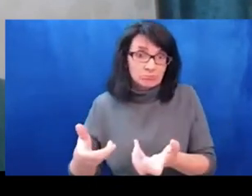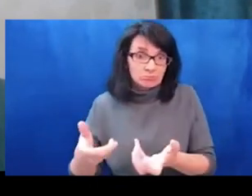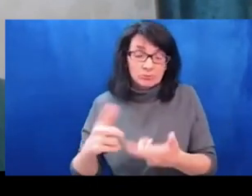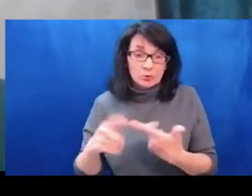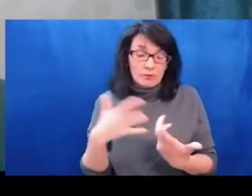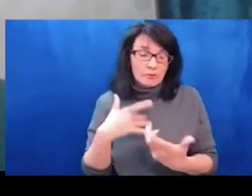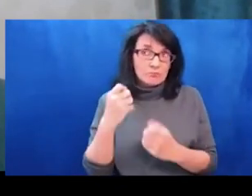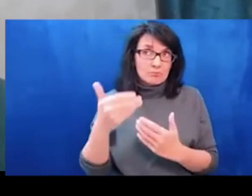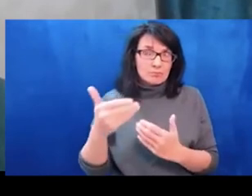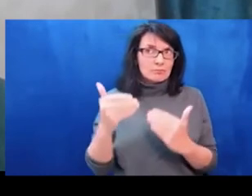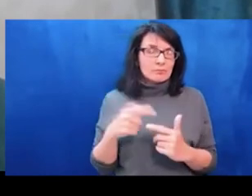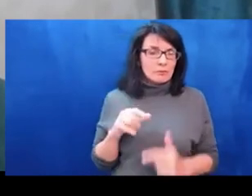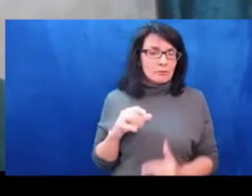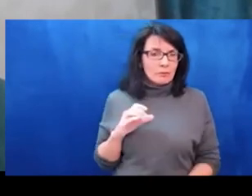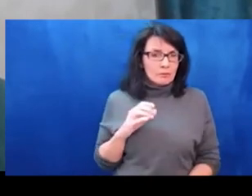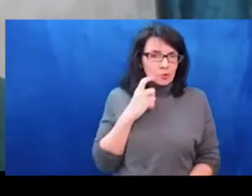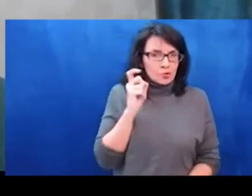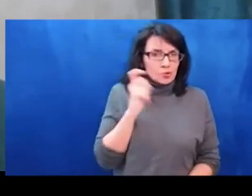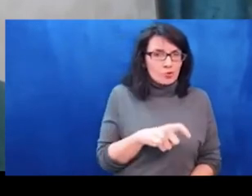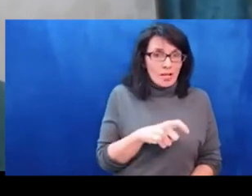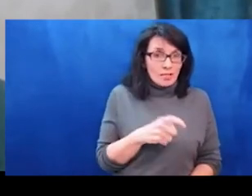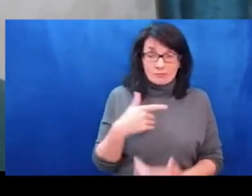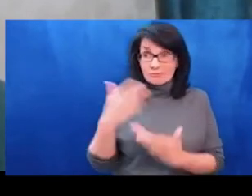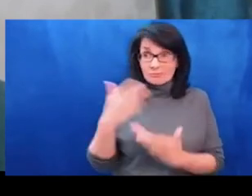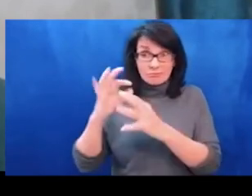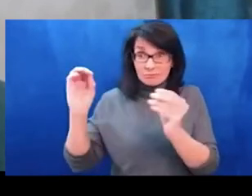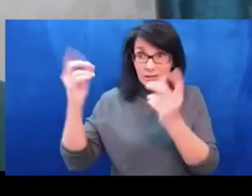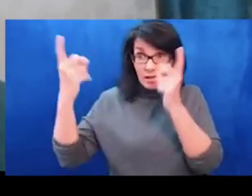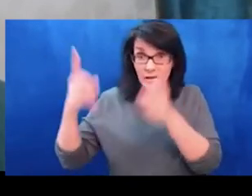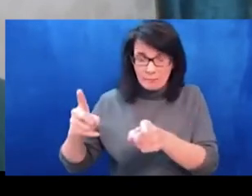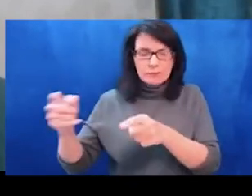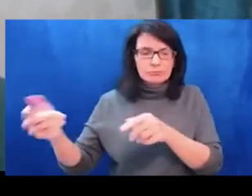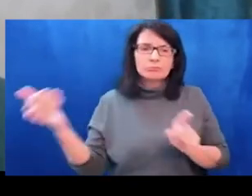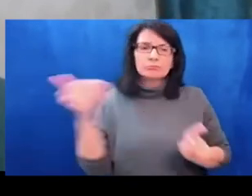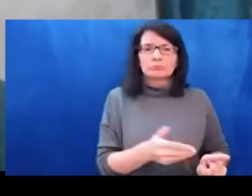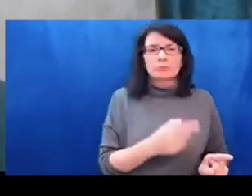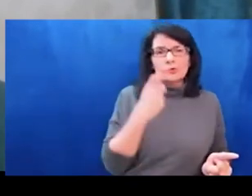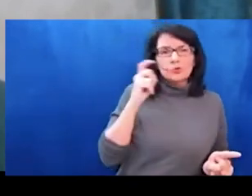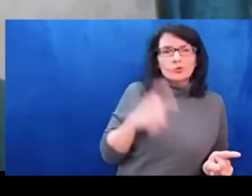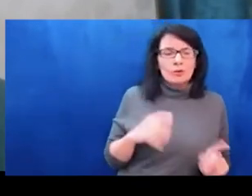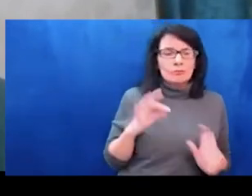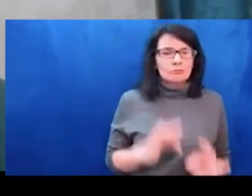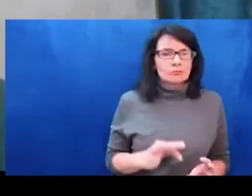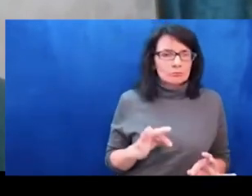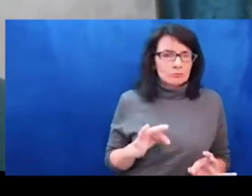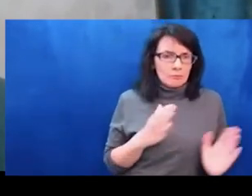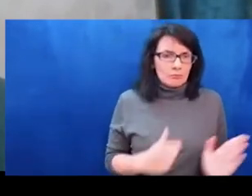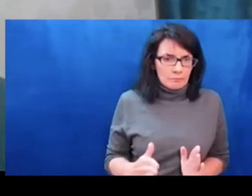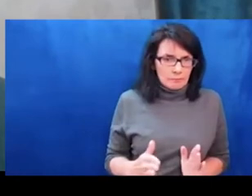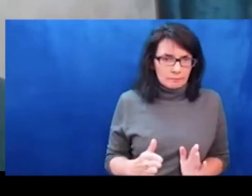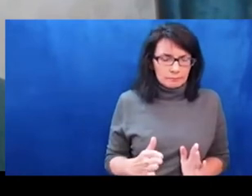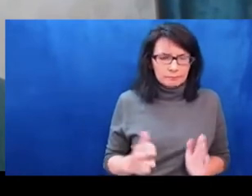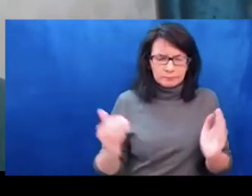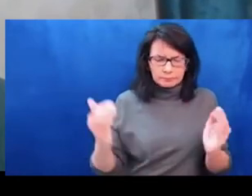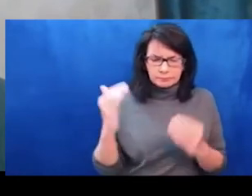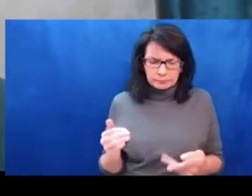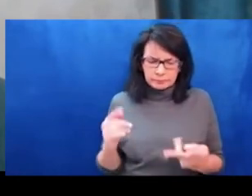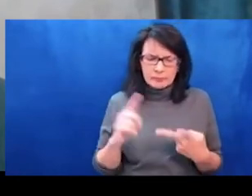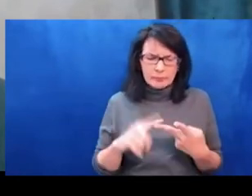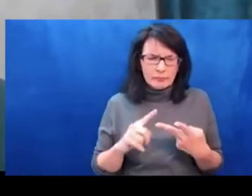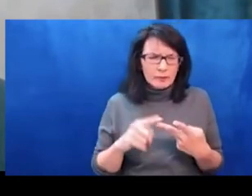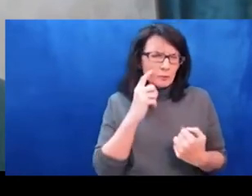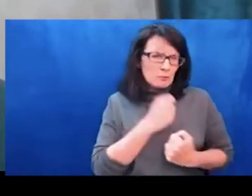proceed on new fronts in his attempt to revive the Russian Empire. In Syria, the world was in